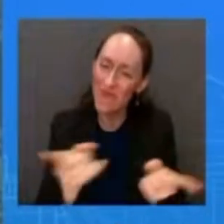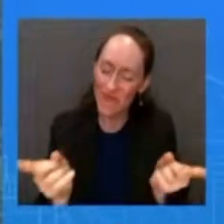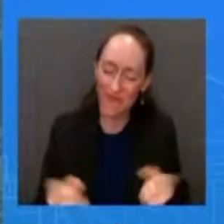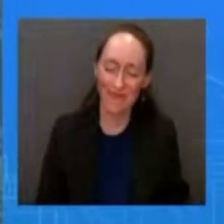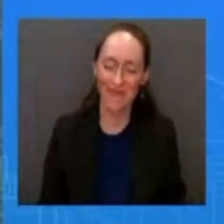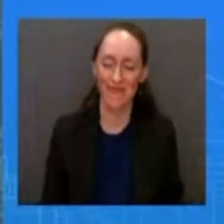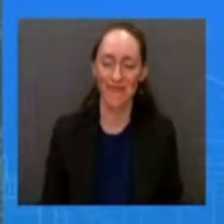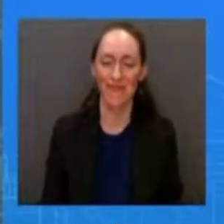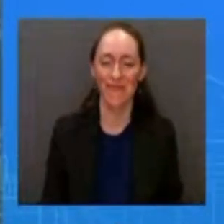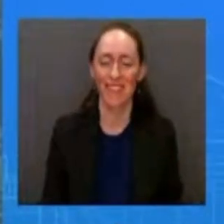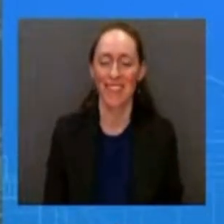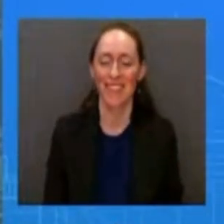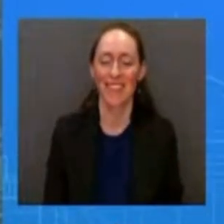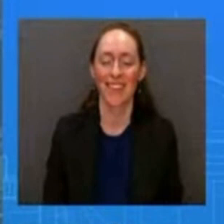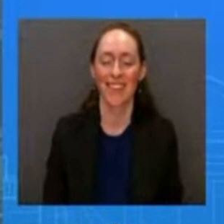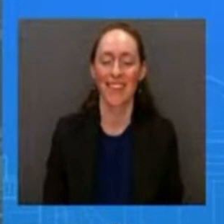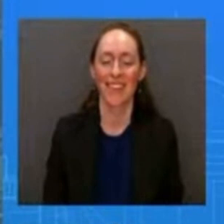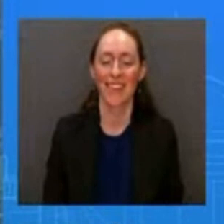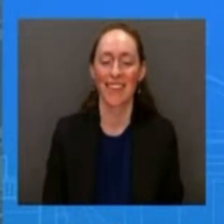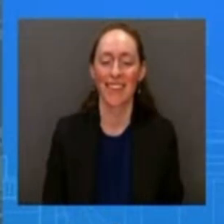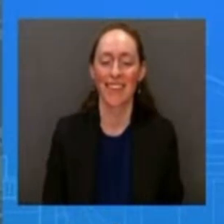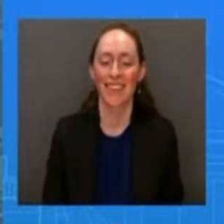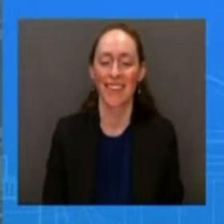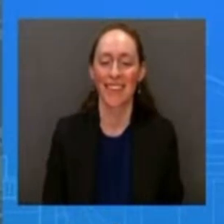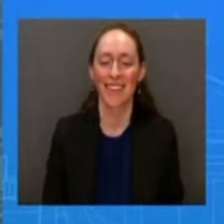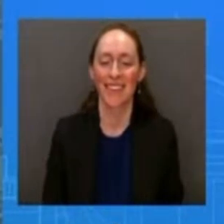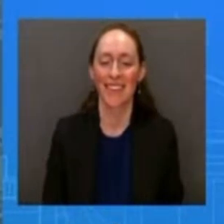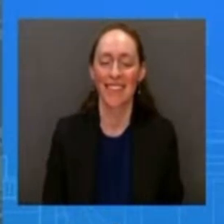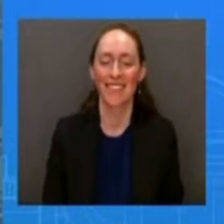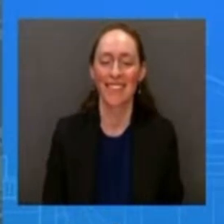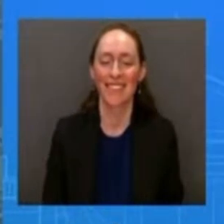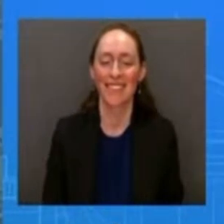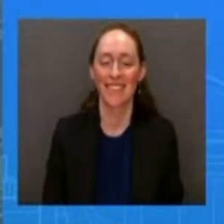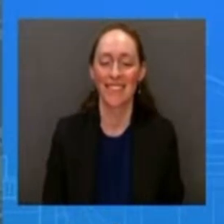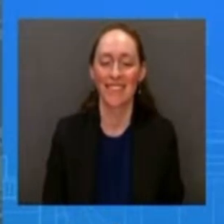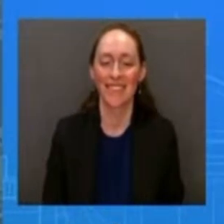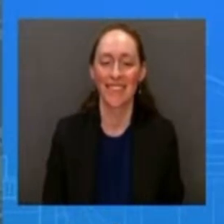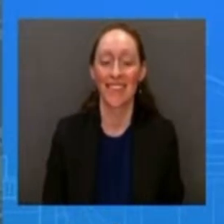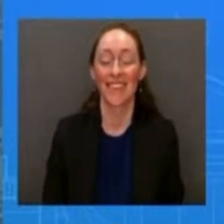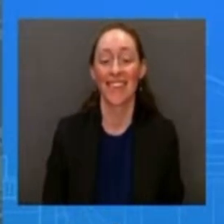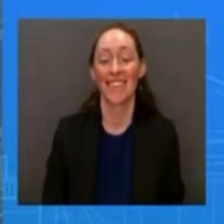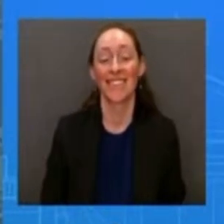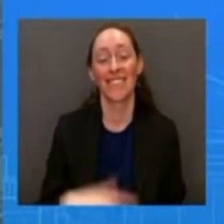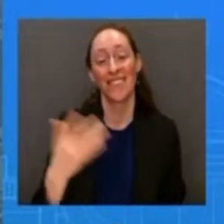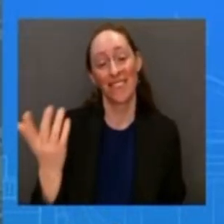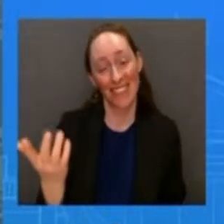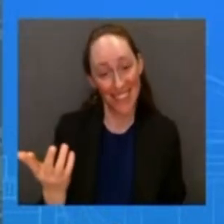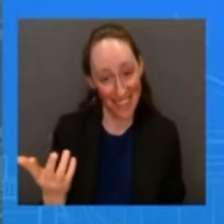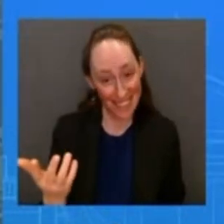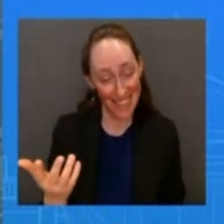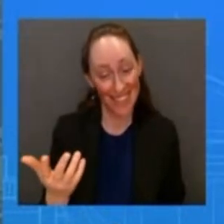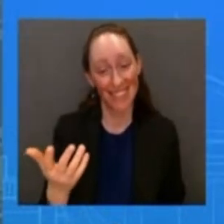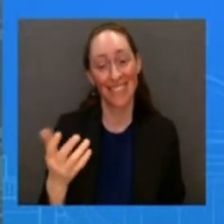happy the question is do you want to be my valentine I don't know about that